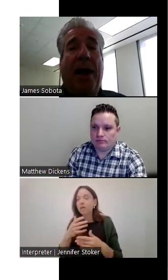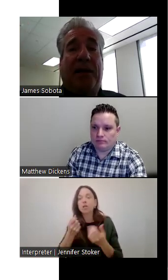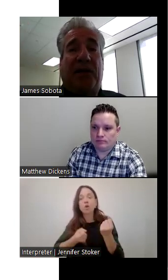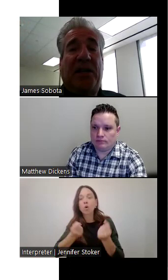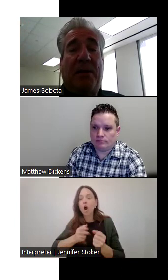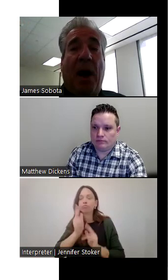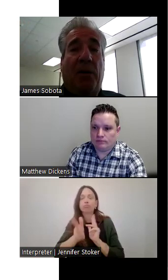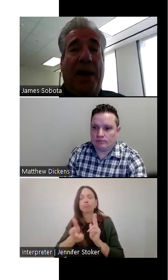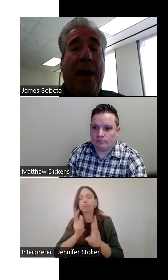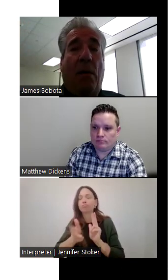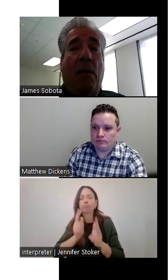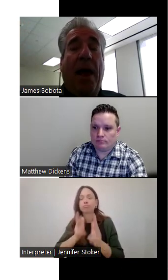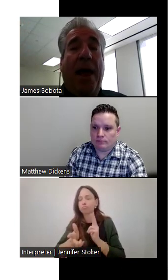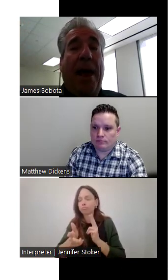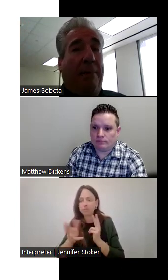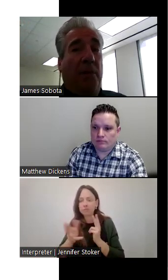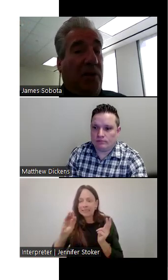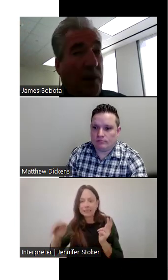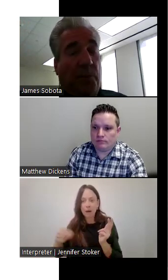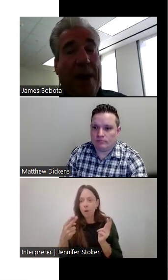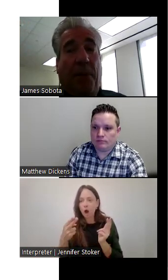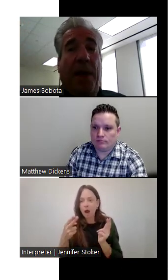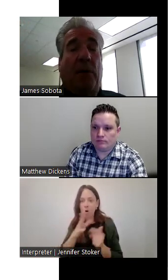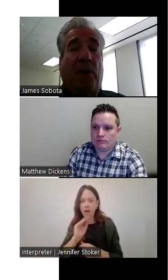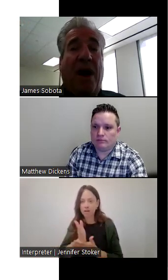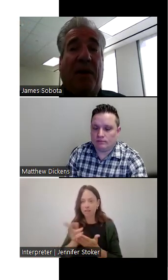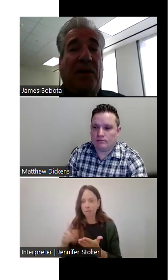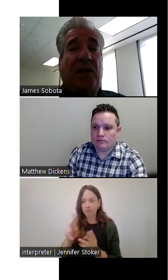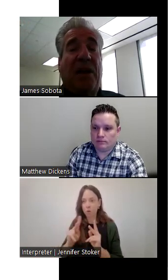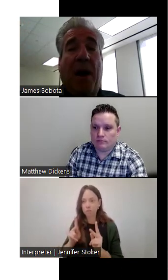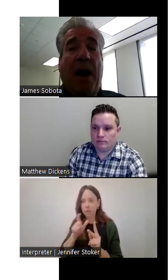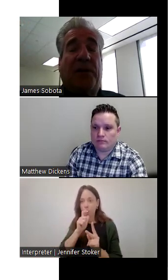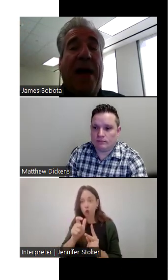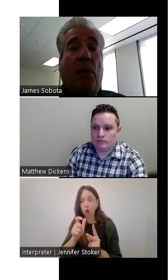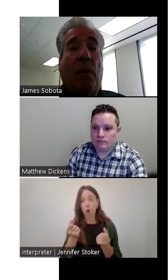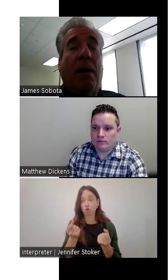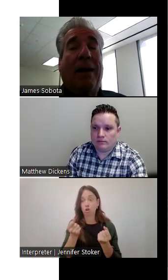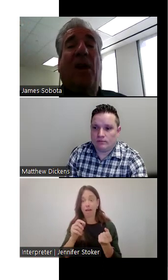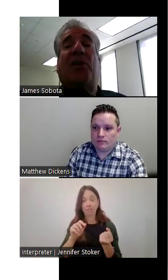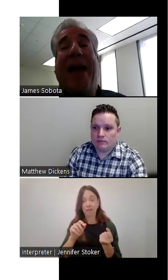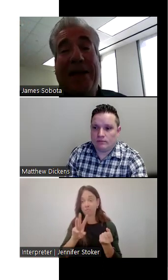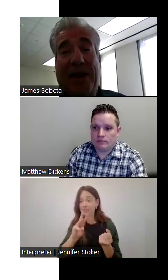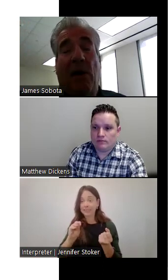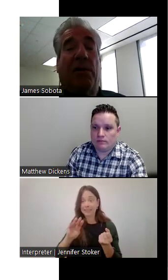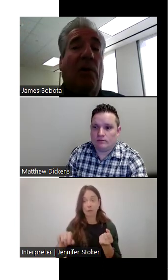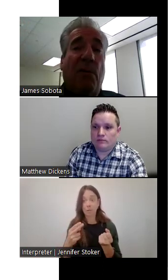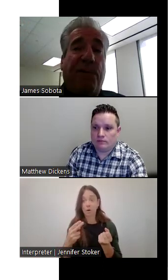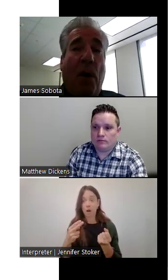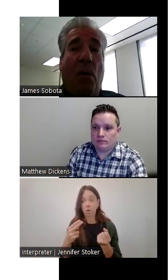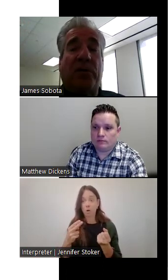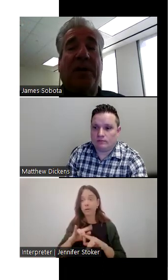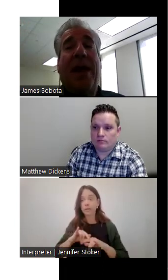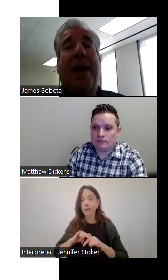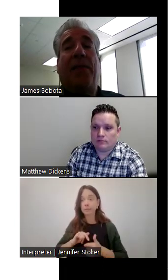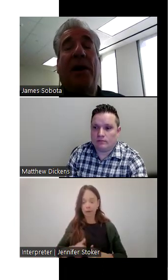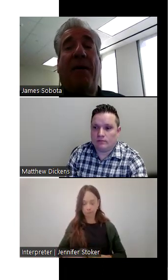you at 60, miles an hour. And some of those people that are driving 60 miles an hour, they're texting or they're on their